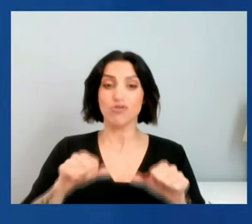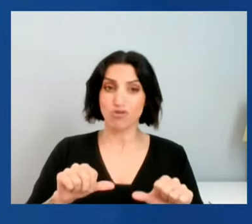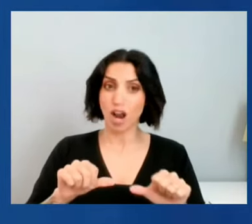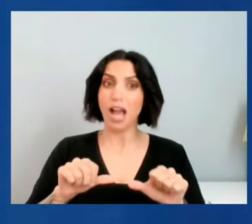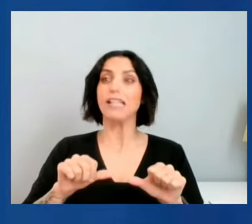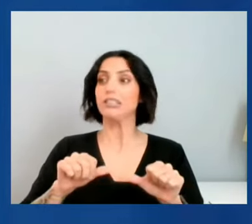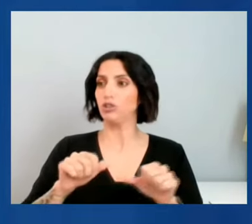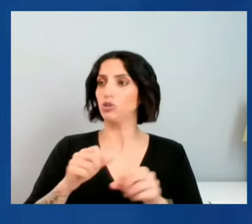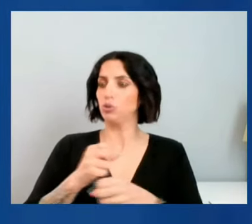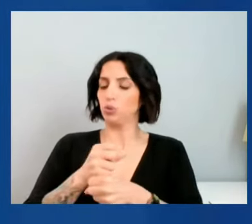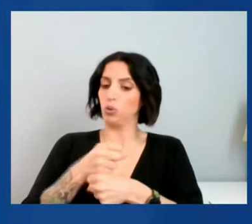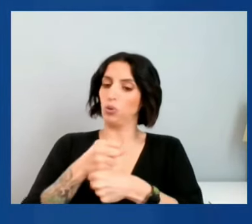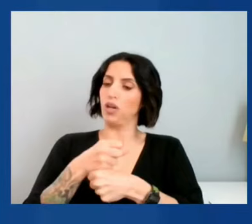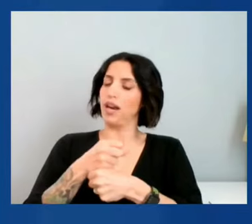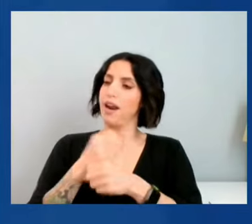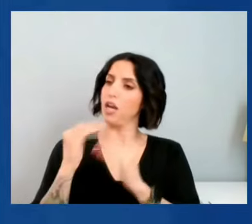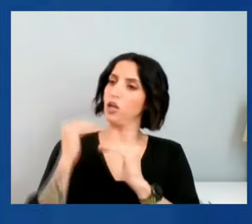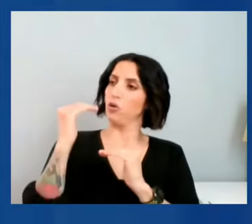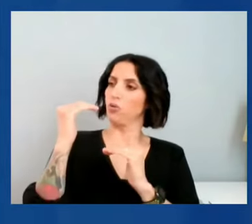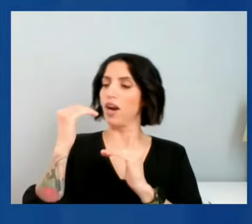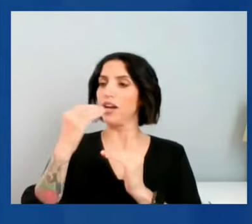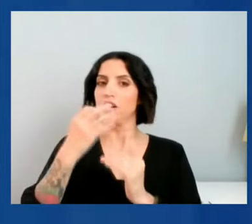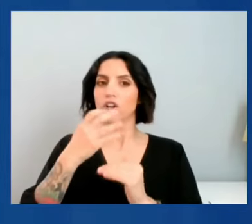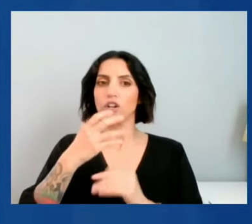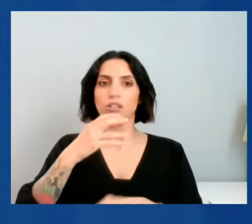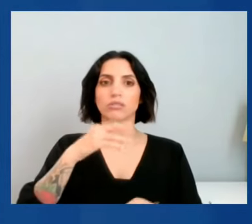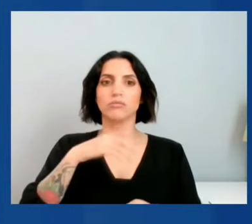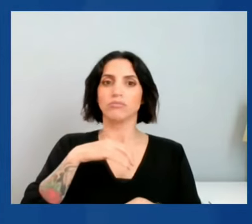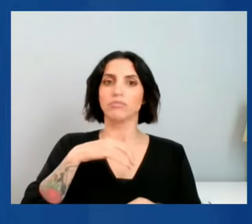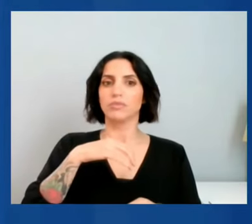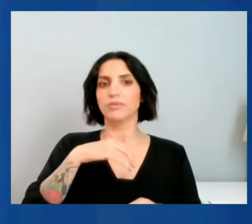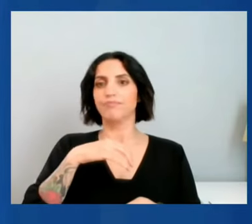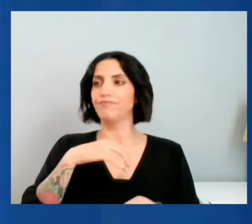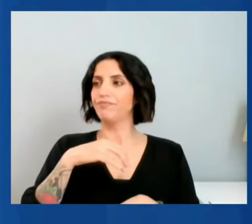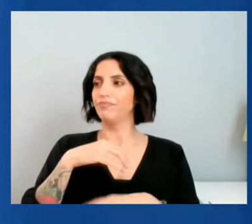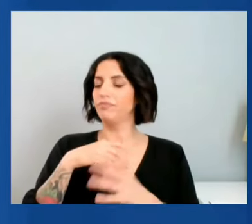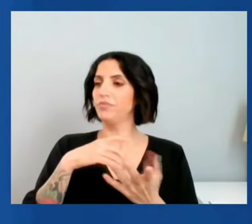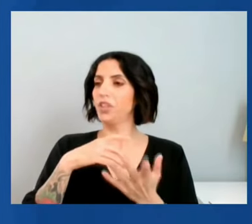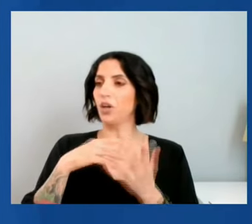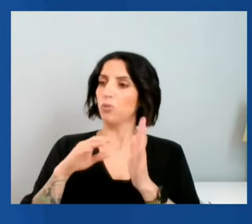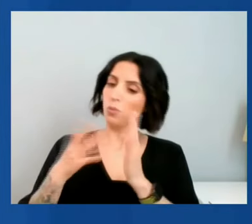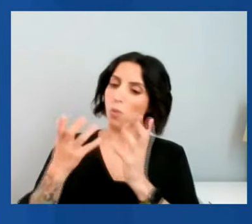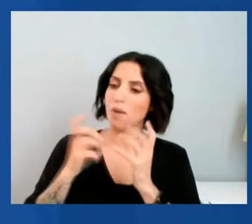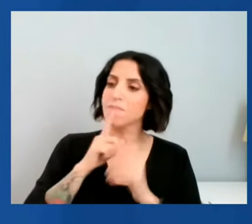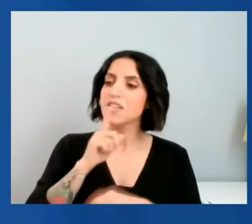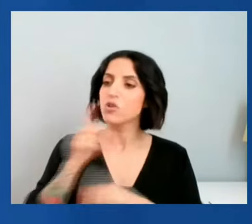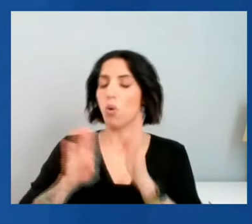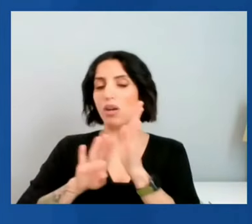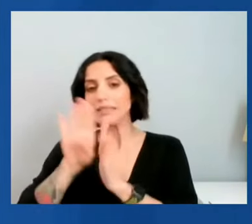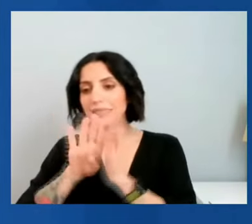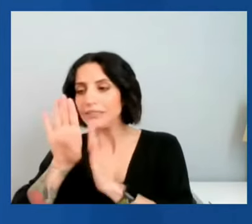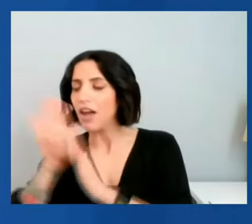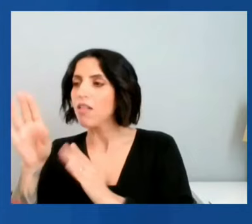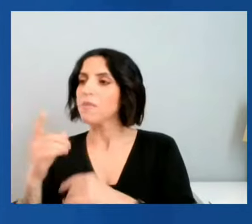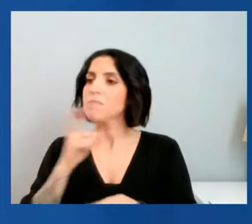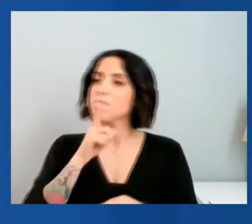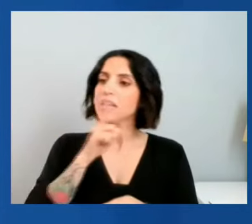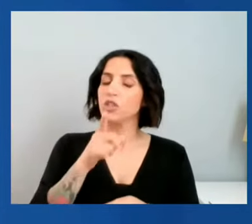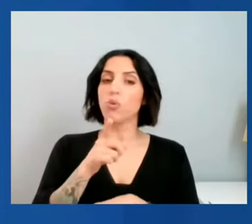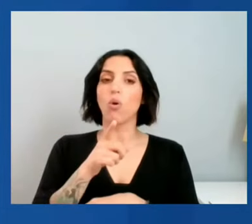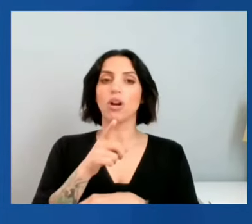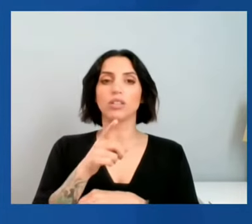to make sure that resources flow to developing countries, to work to make sure that we